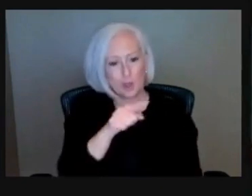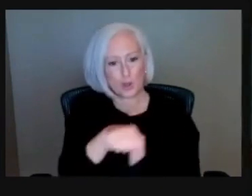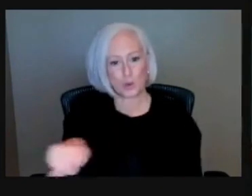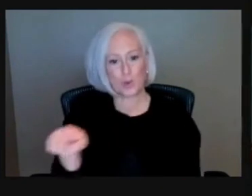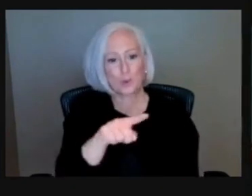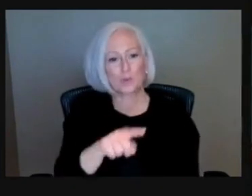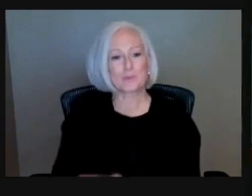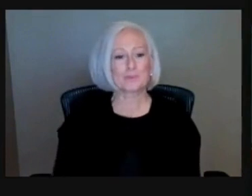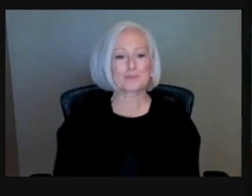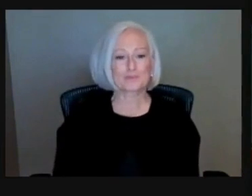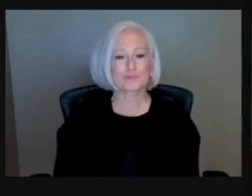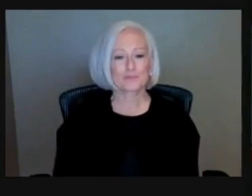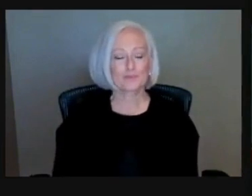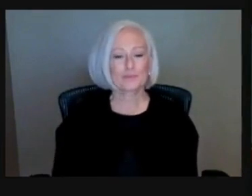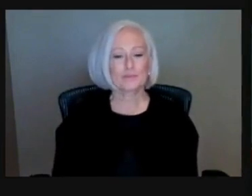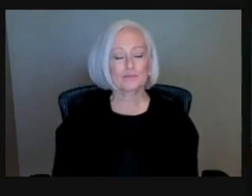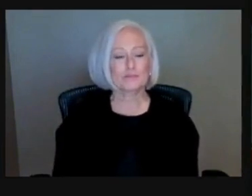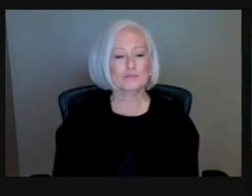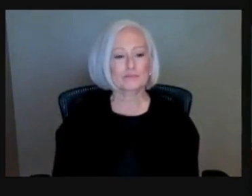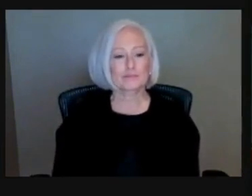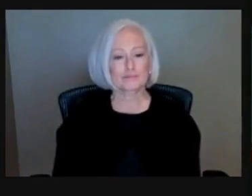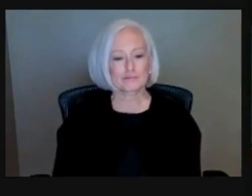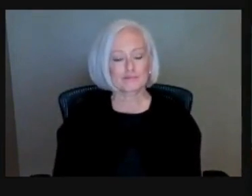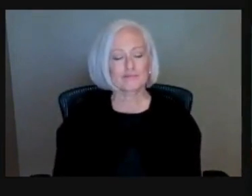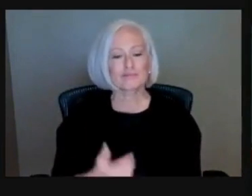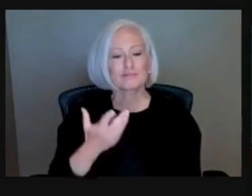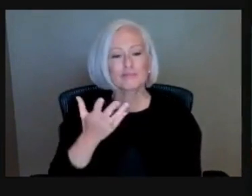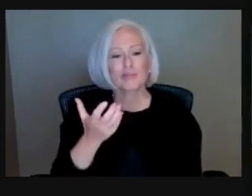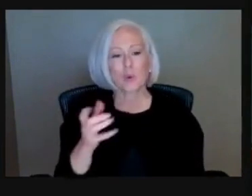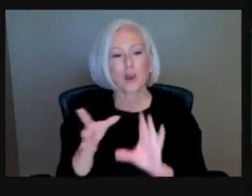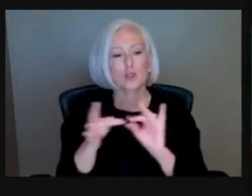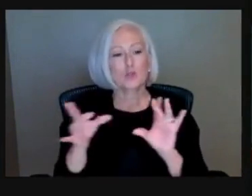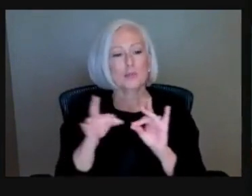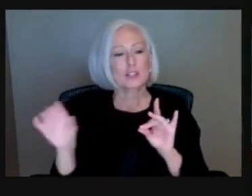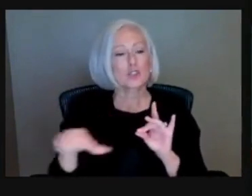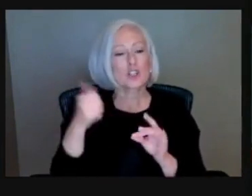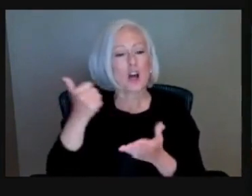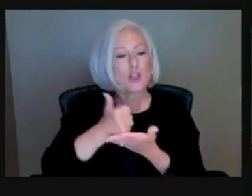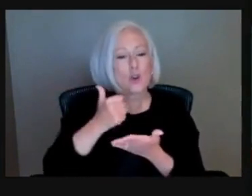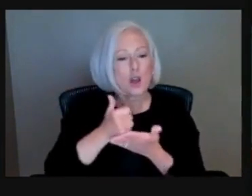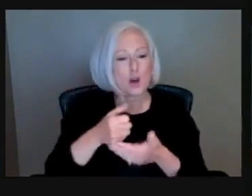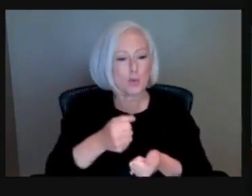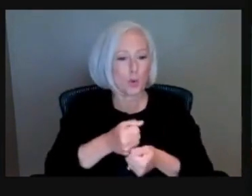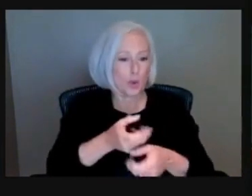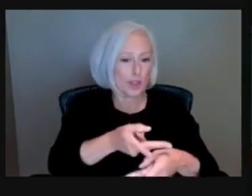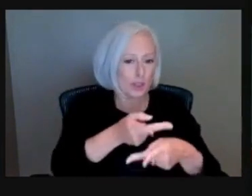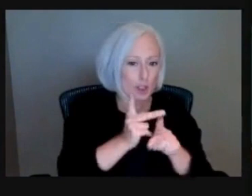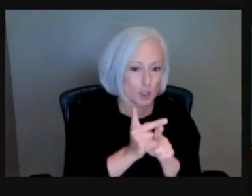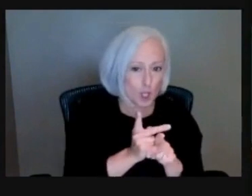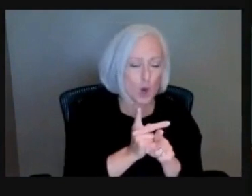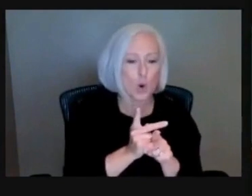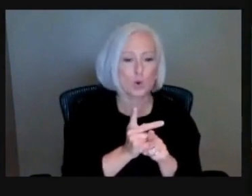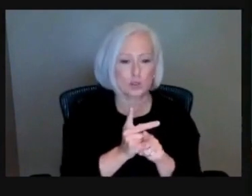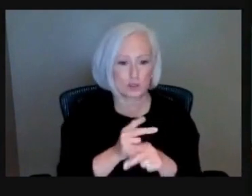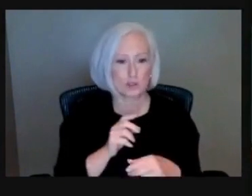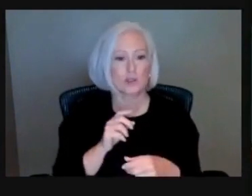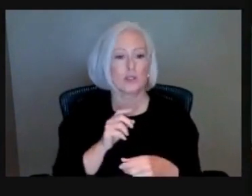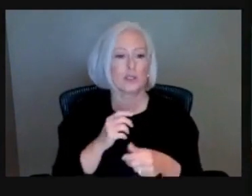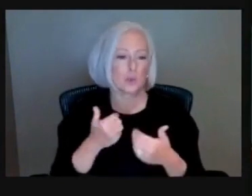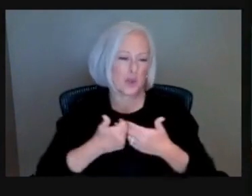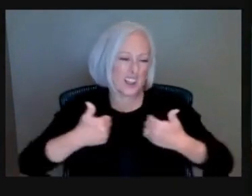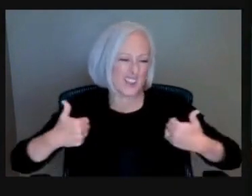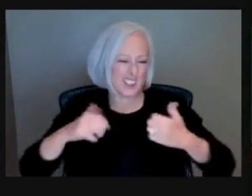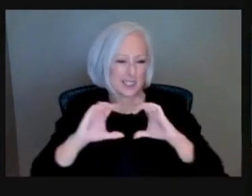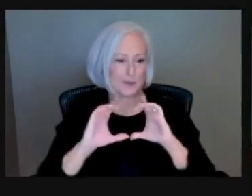I'll mention the other assistance with our loans and down payment assistances. do have a separate department